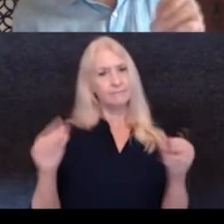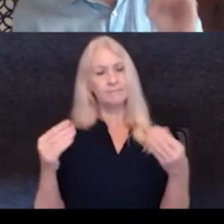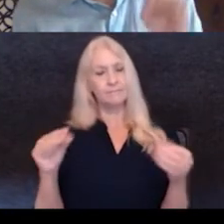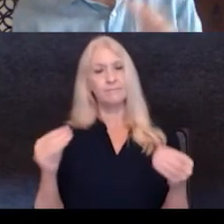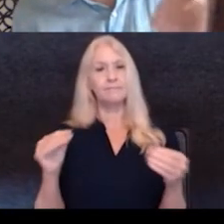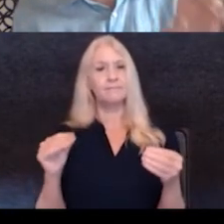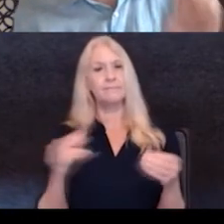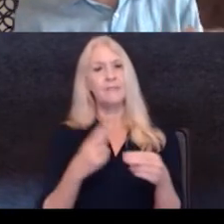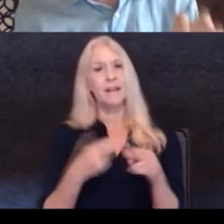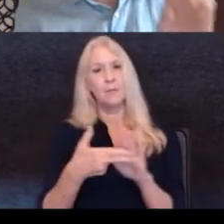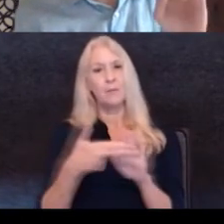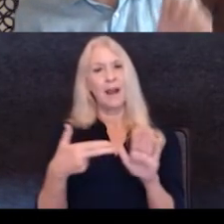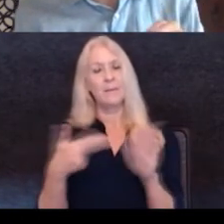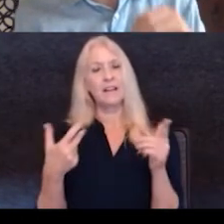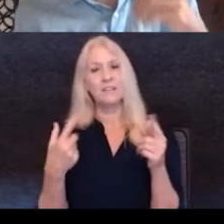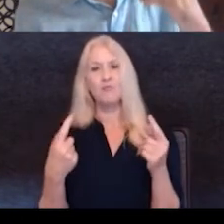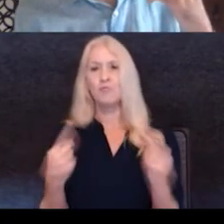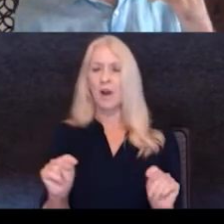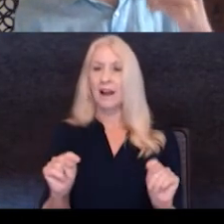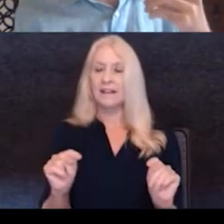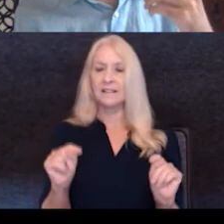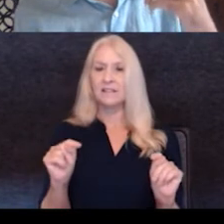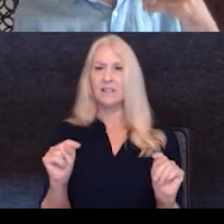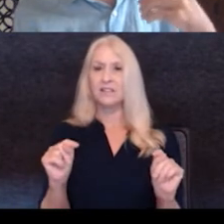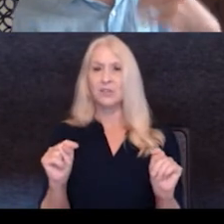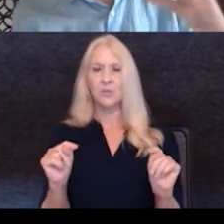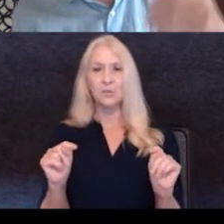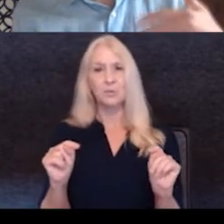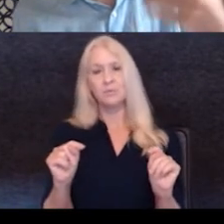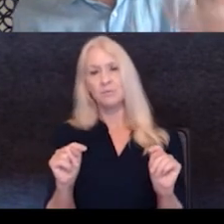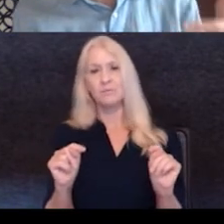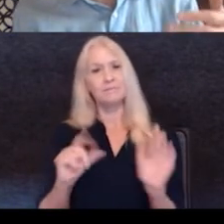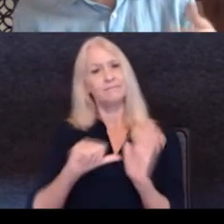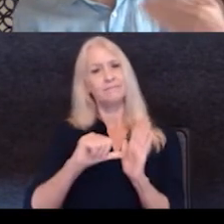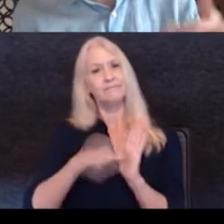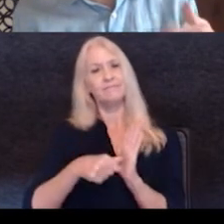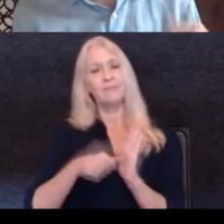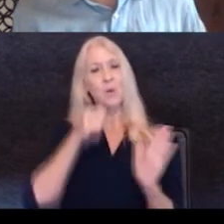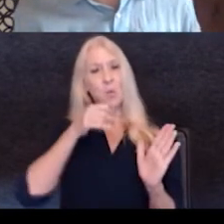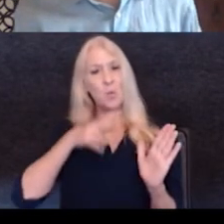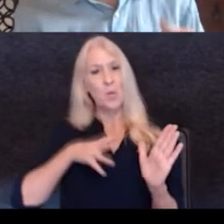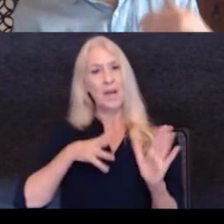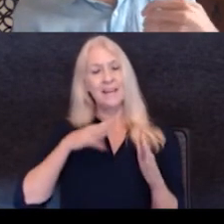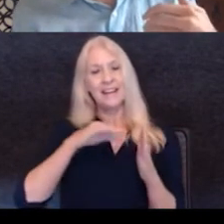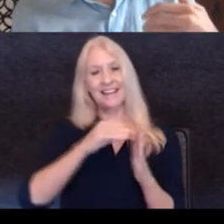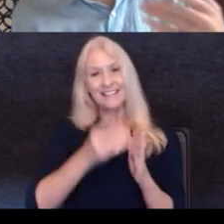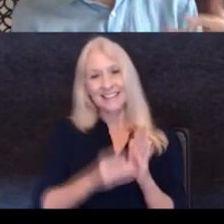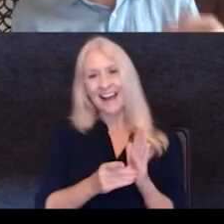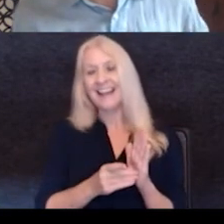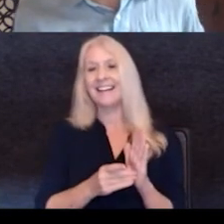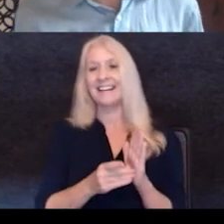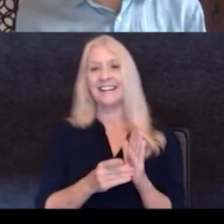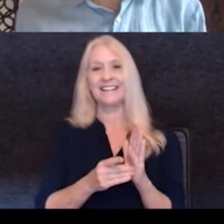that, uh, really tries to highlight, um, women in design women. Uh, uh,